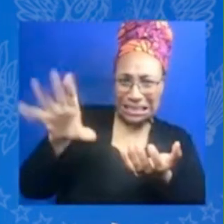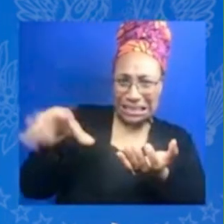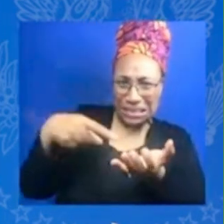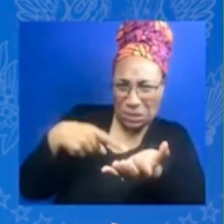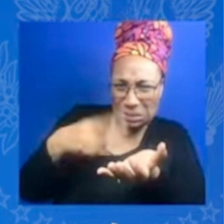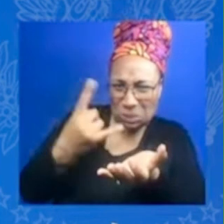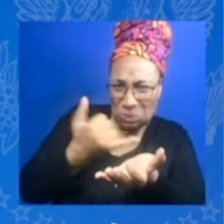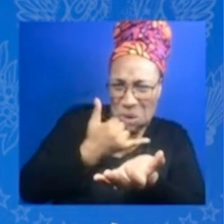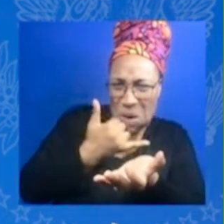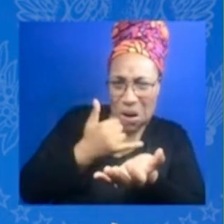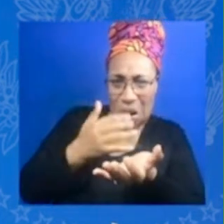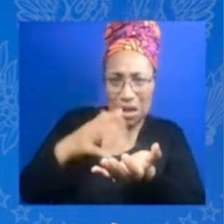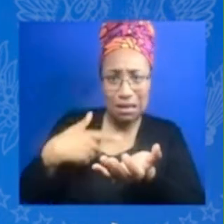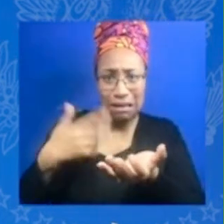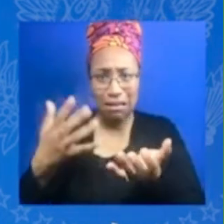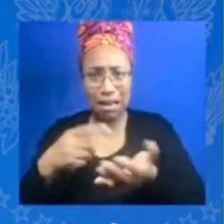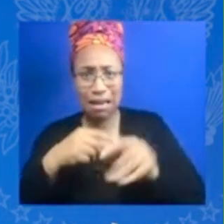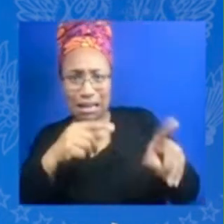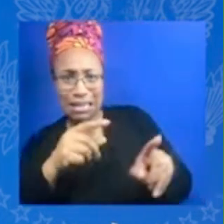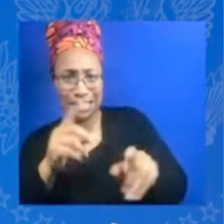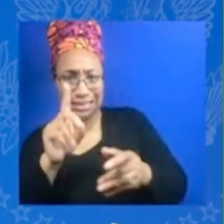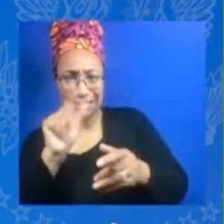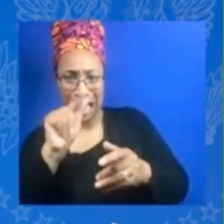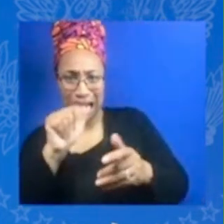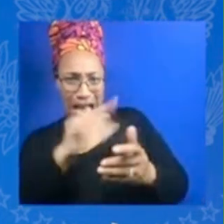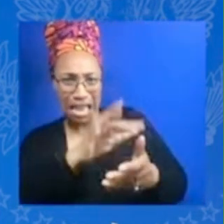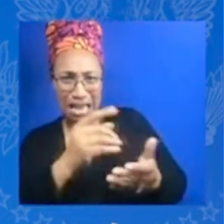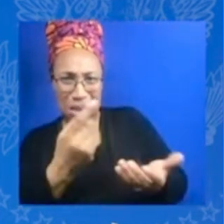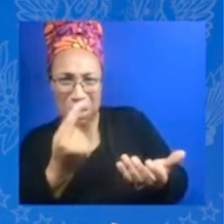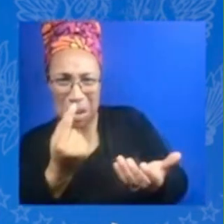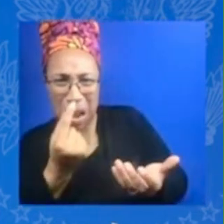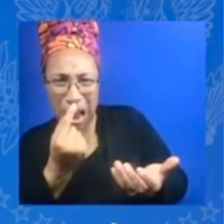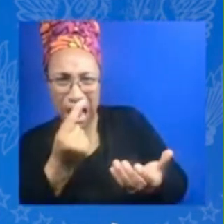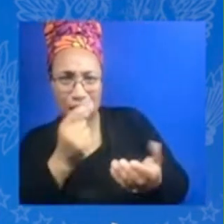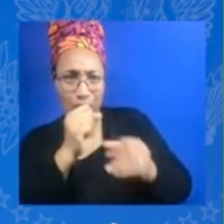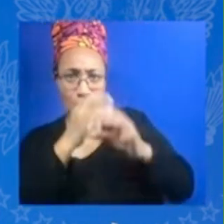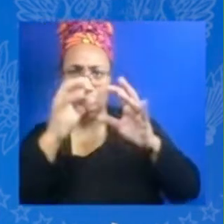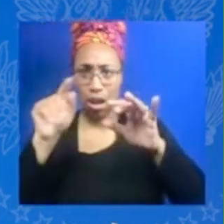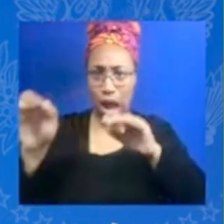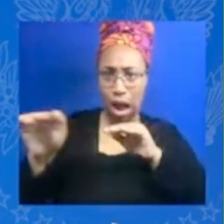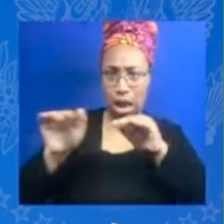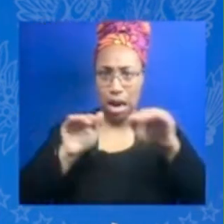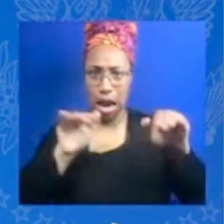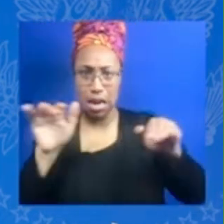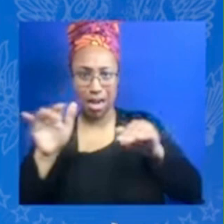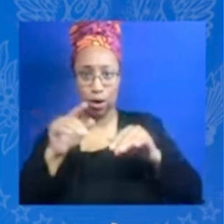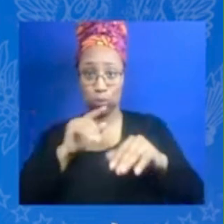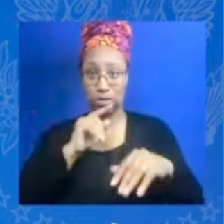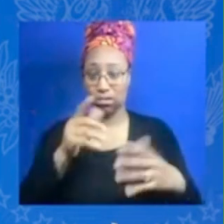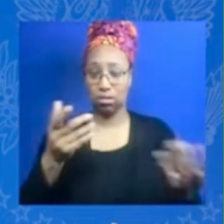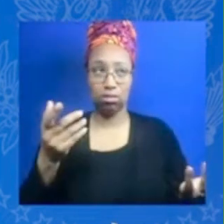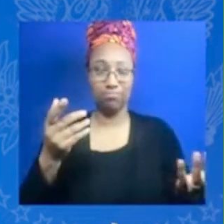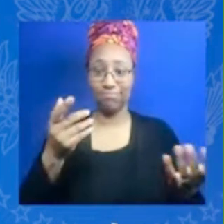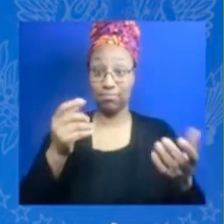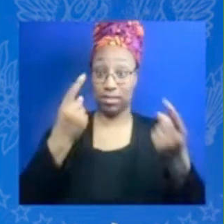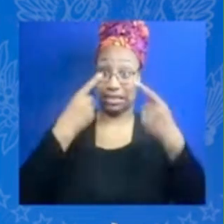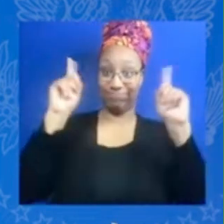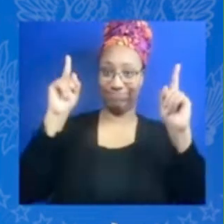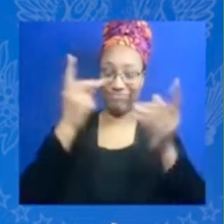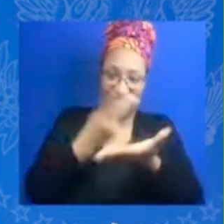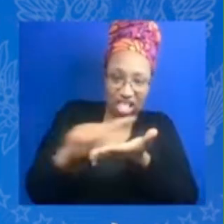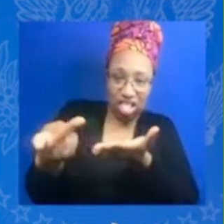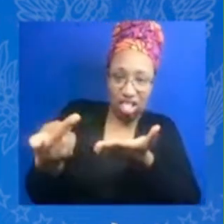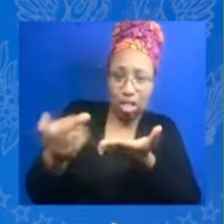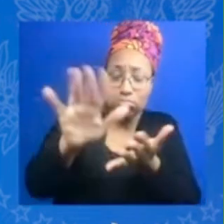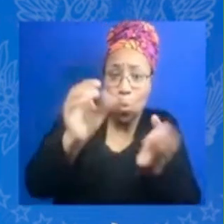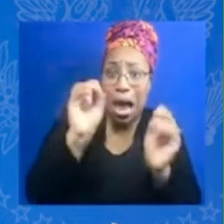once again failure is okay and you you realize in that moment that you have to get back up and